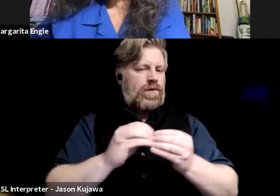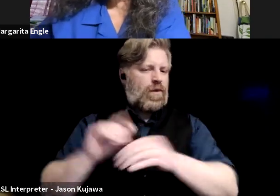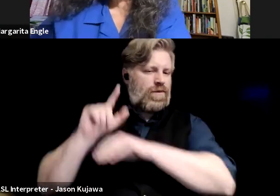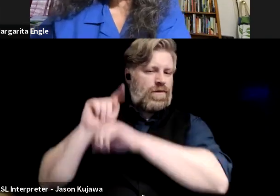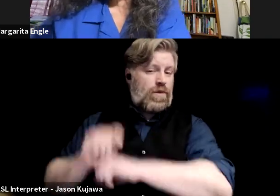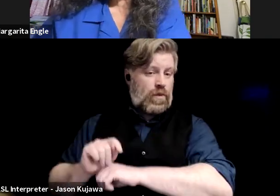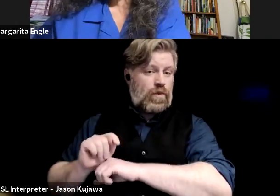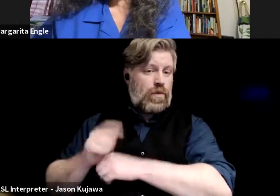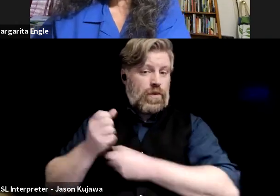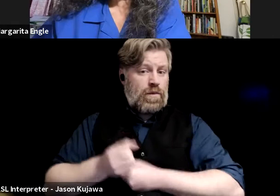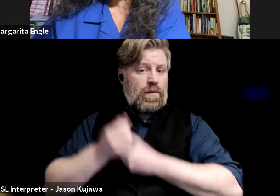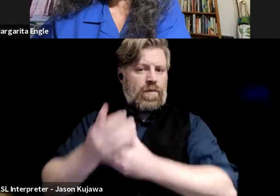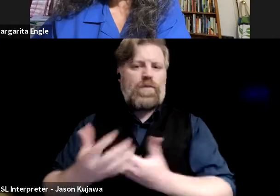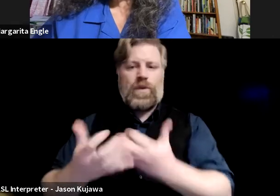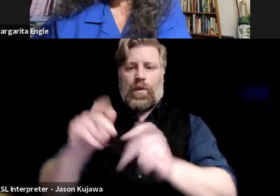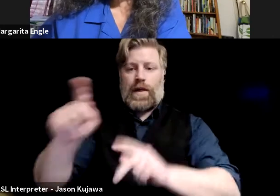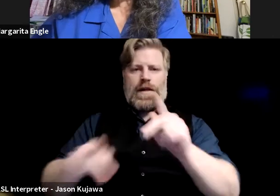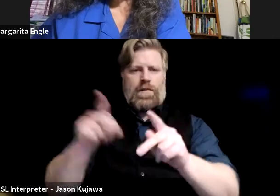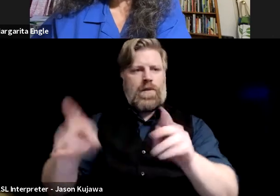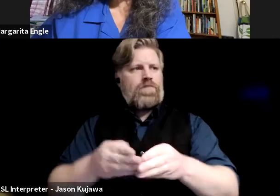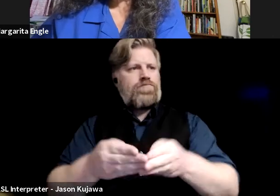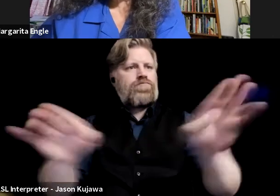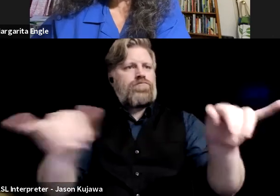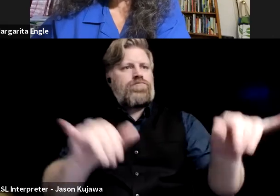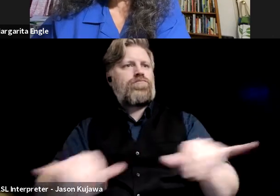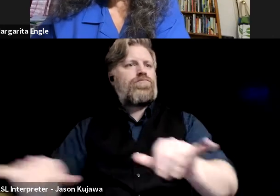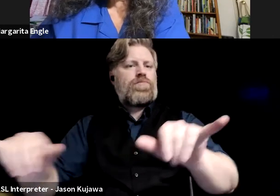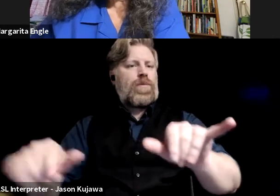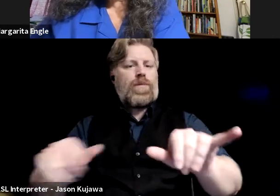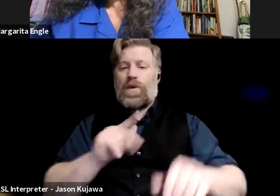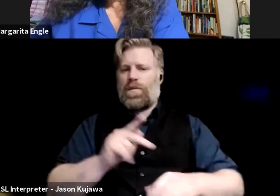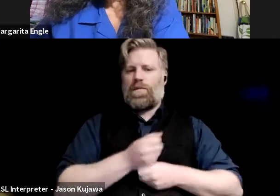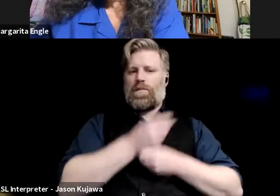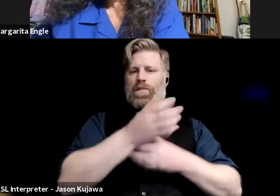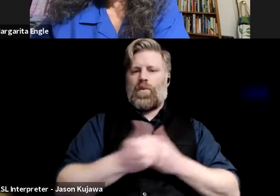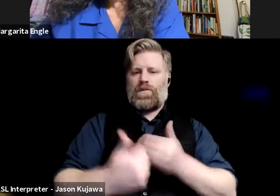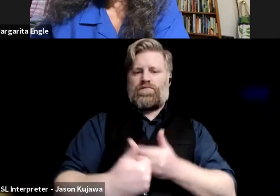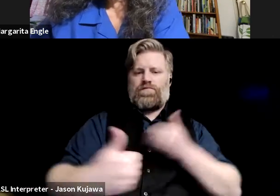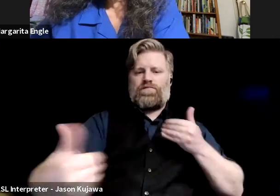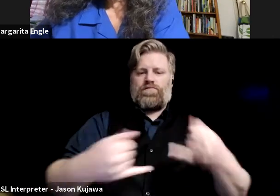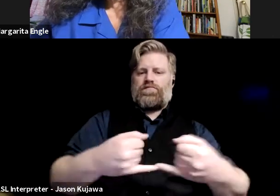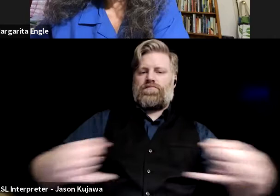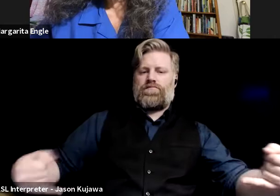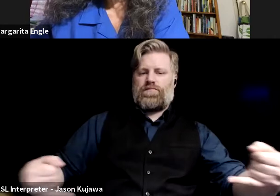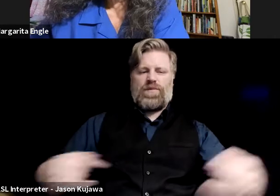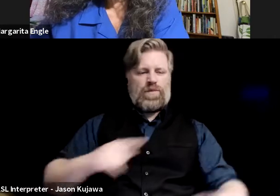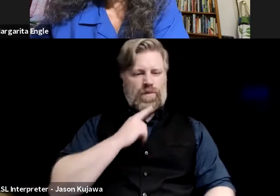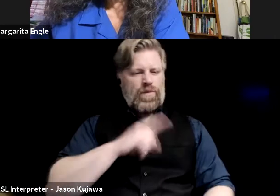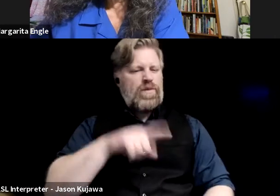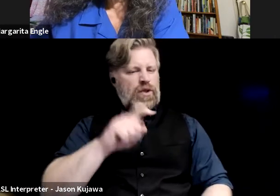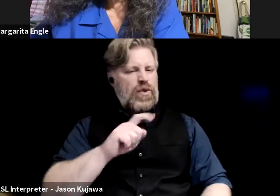poetry from the people, when poetry ought to be, like, accessible for people. I mean, I have nothing against, like, really dense